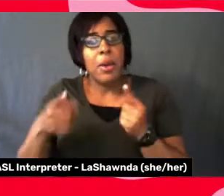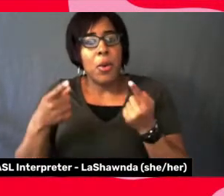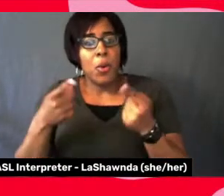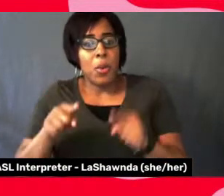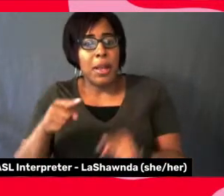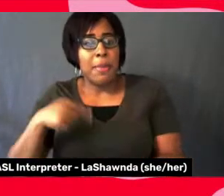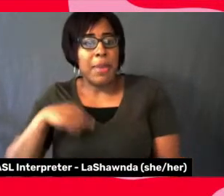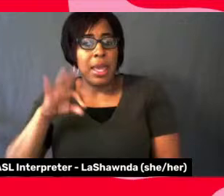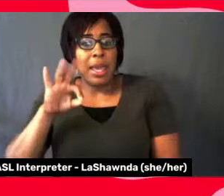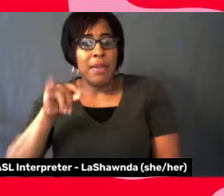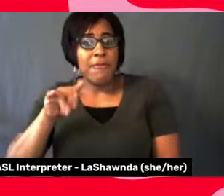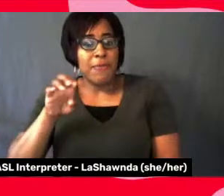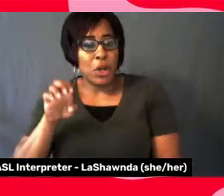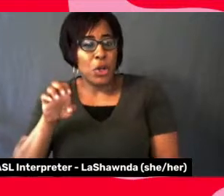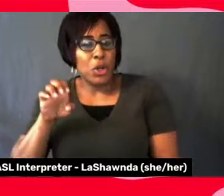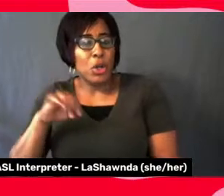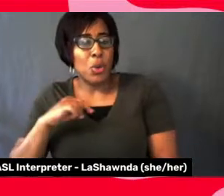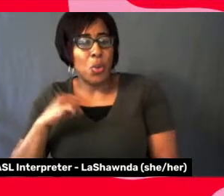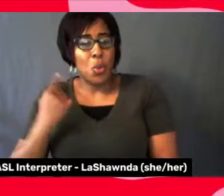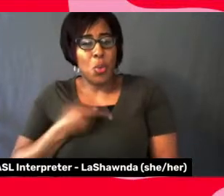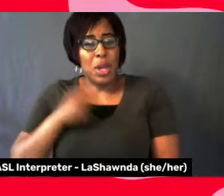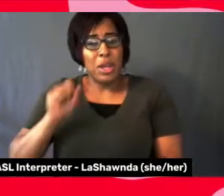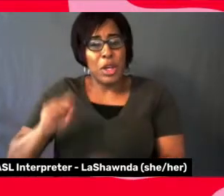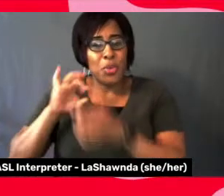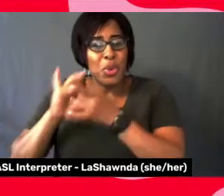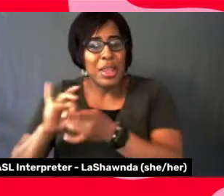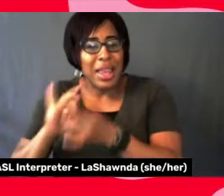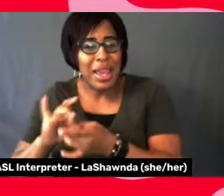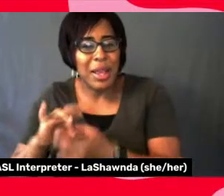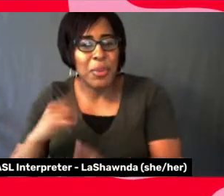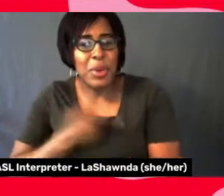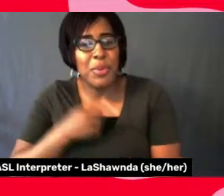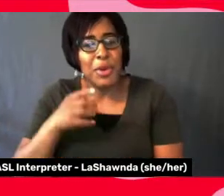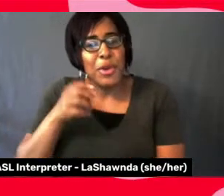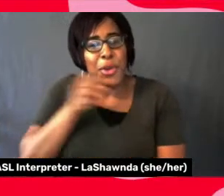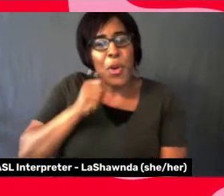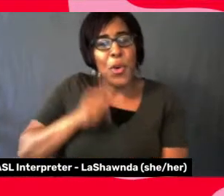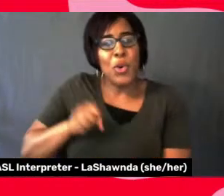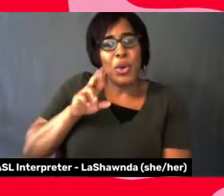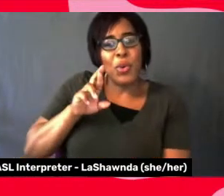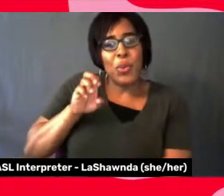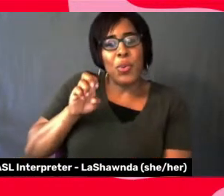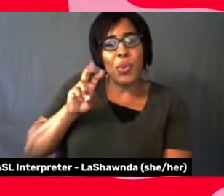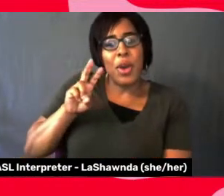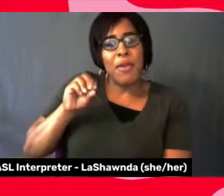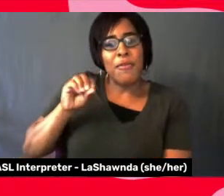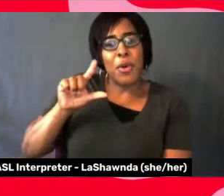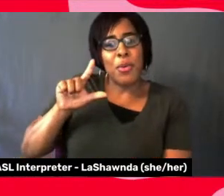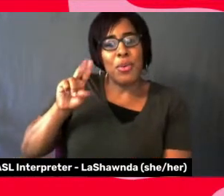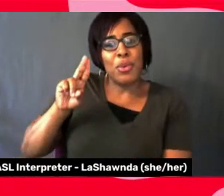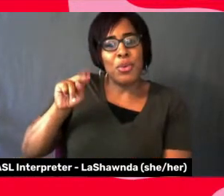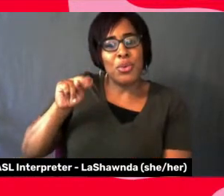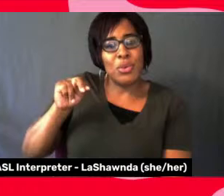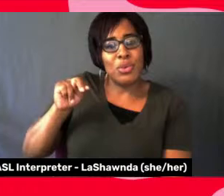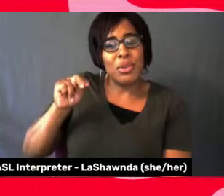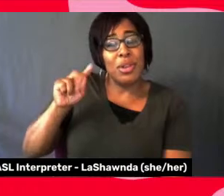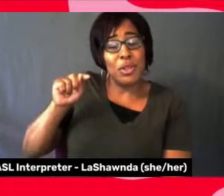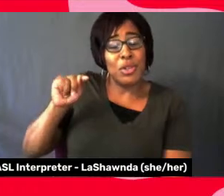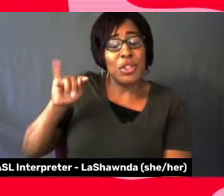as the young revolutionaries and the, uh, old wisdom revolutionaries that we are. Um,